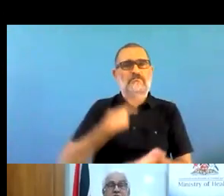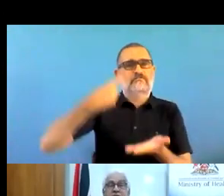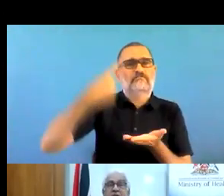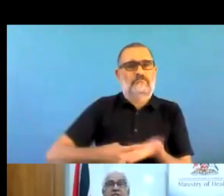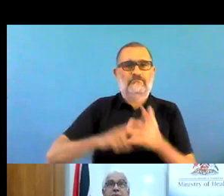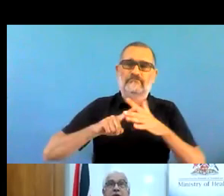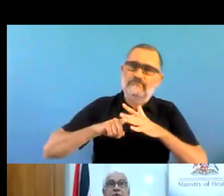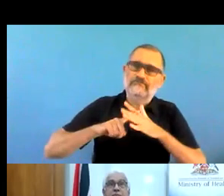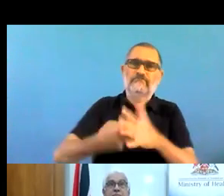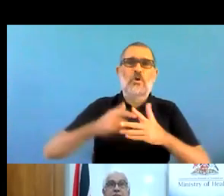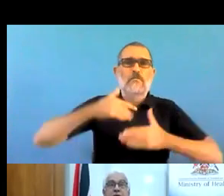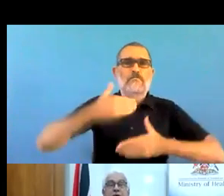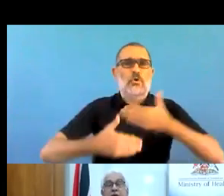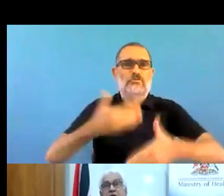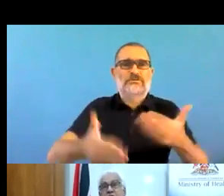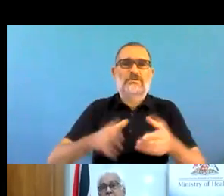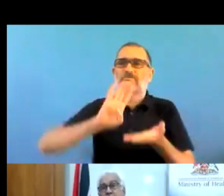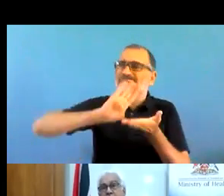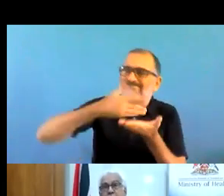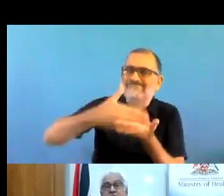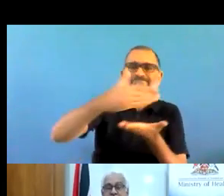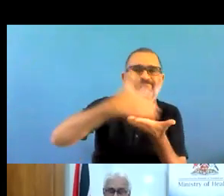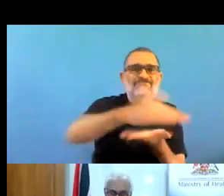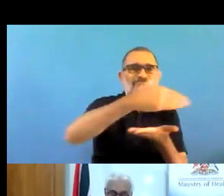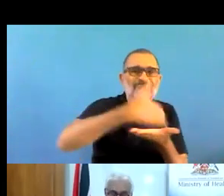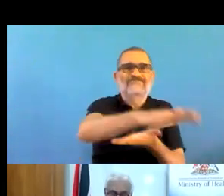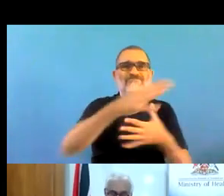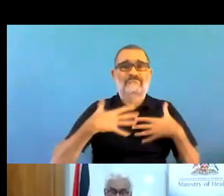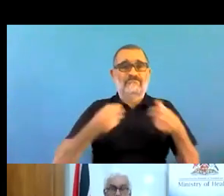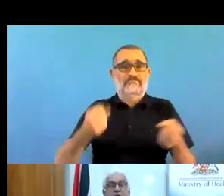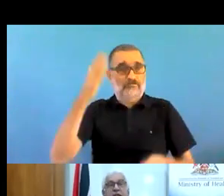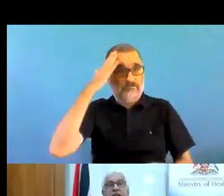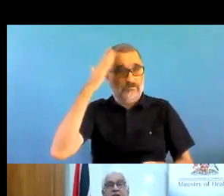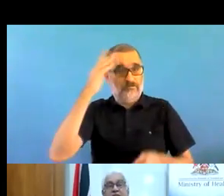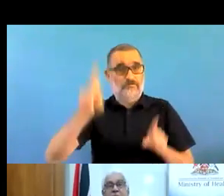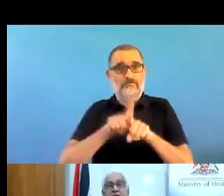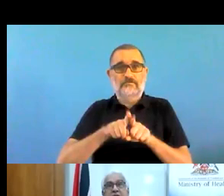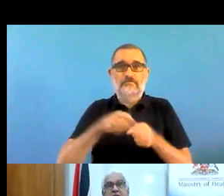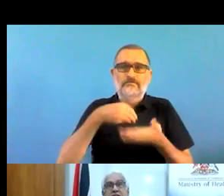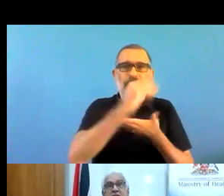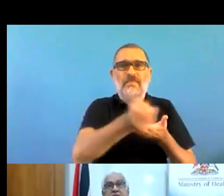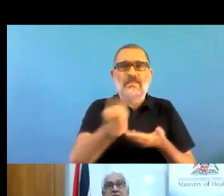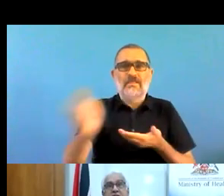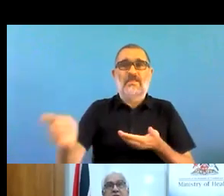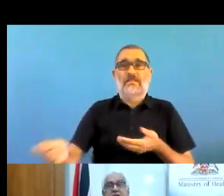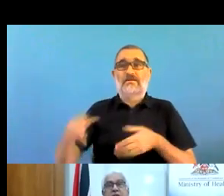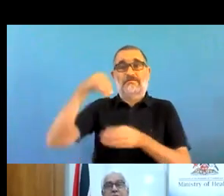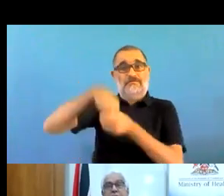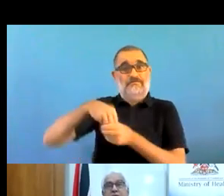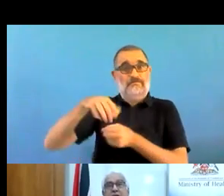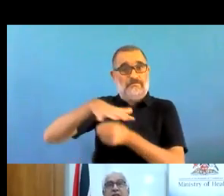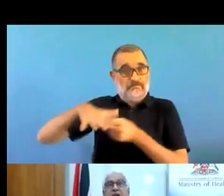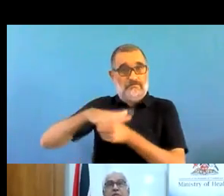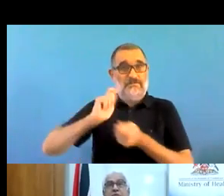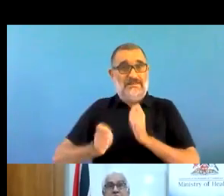for Trinidad and Tobago. Because now, as you will see later on, we can deliver mental health services to